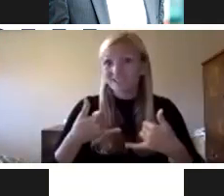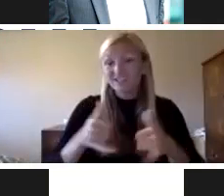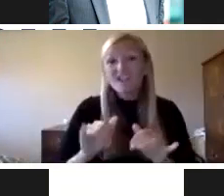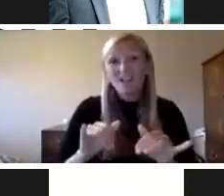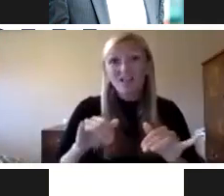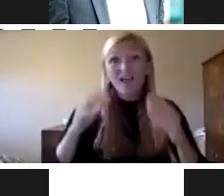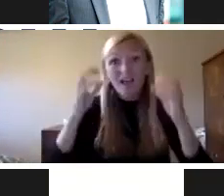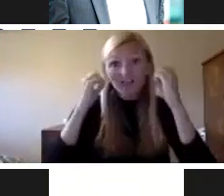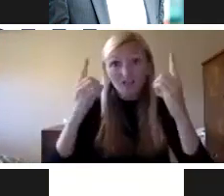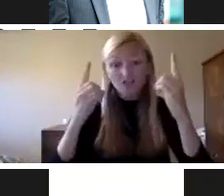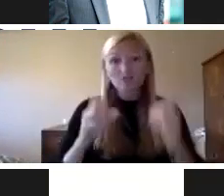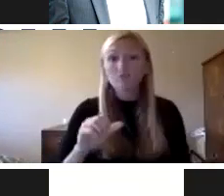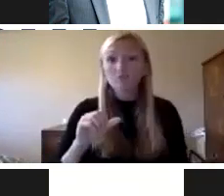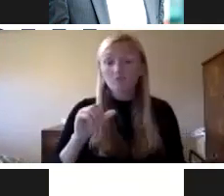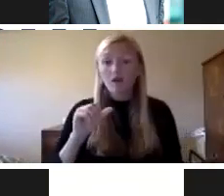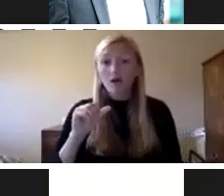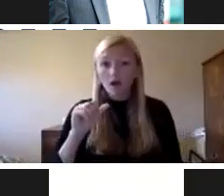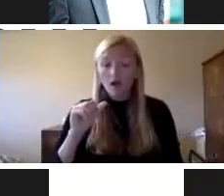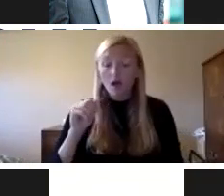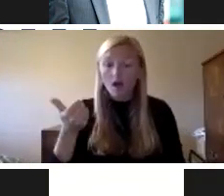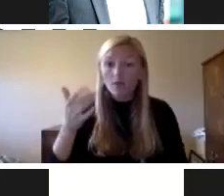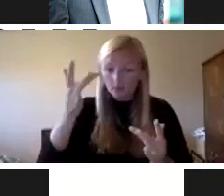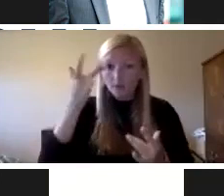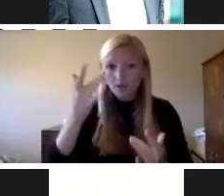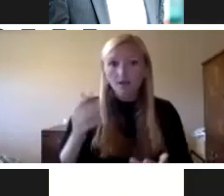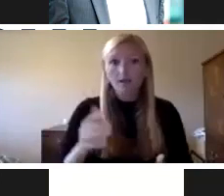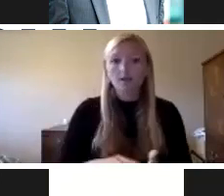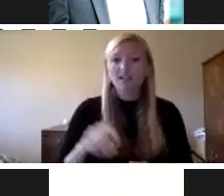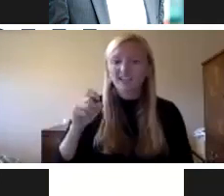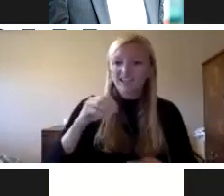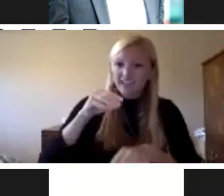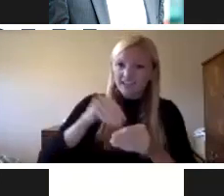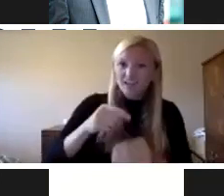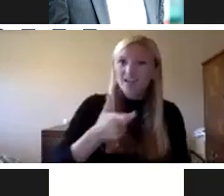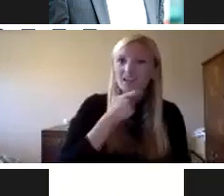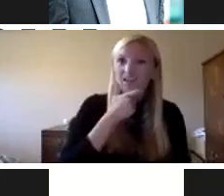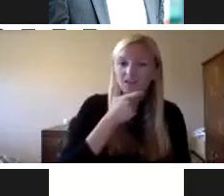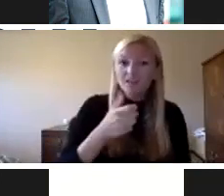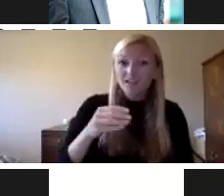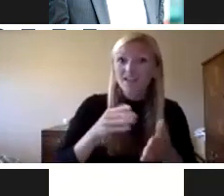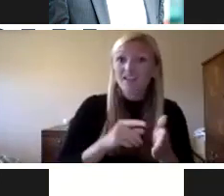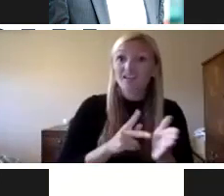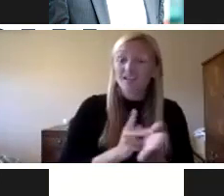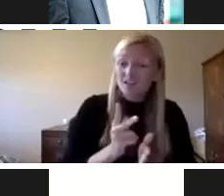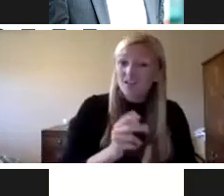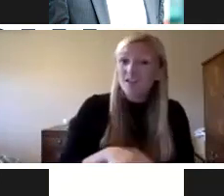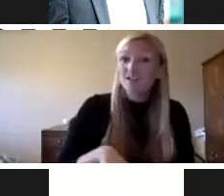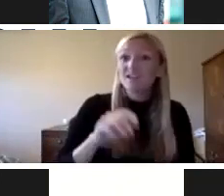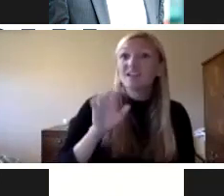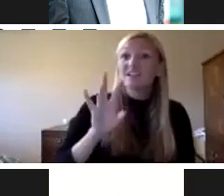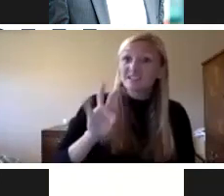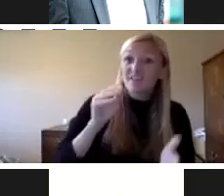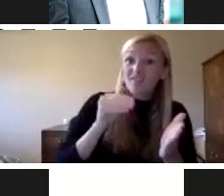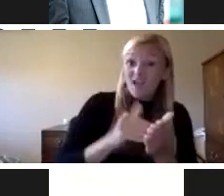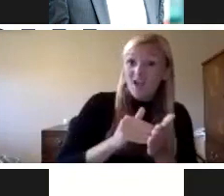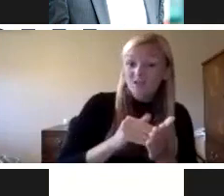Other pandemics like Britain's last major outbreak in 1666 had killed 7,000 Londoners in a single week. Because